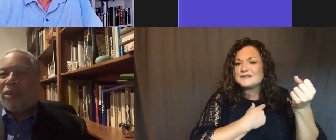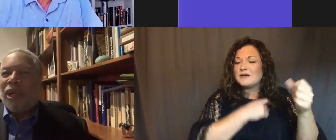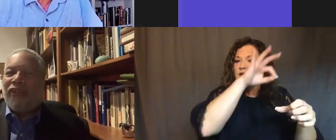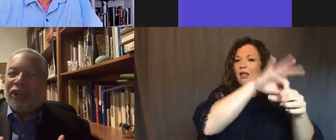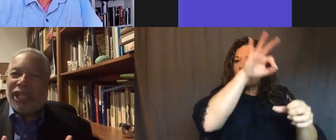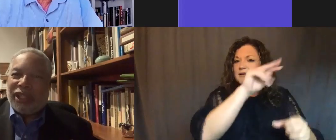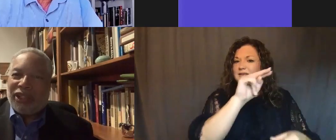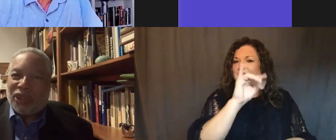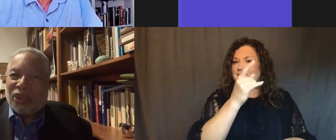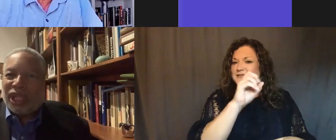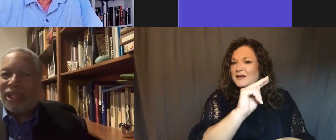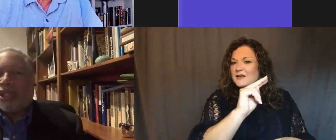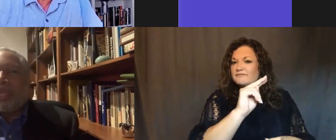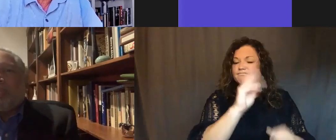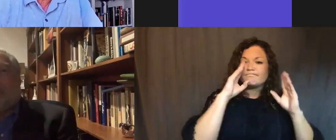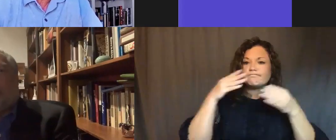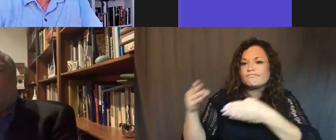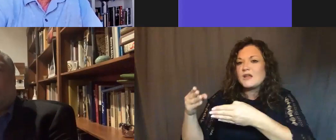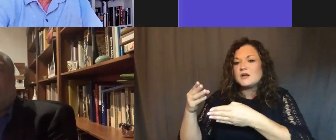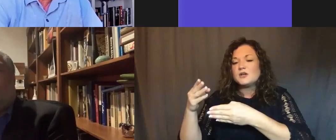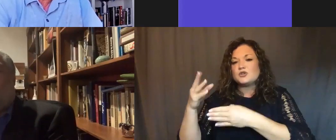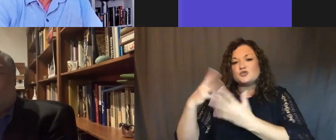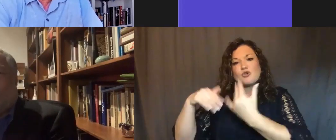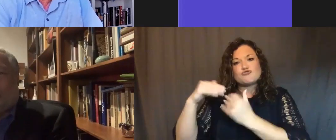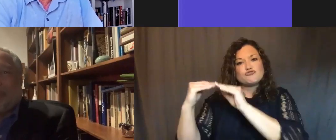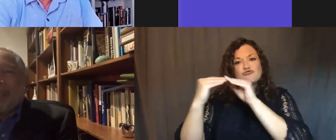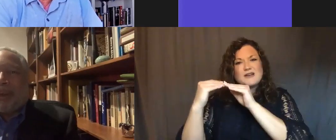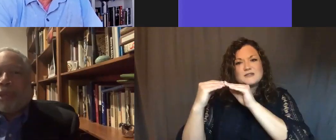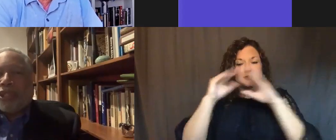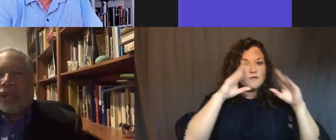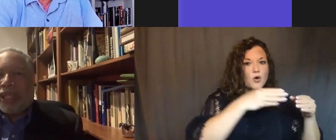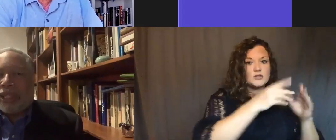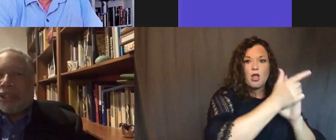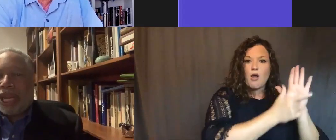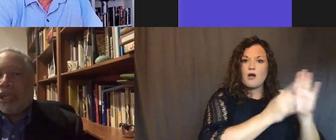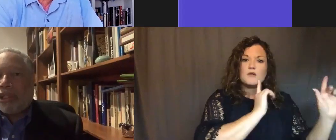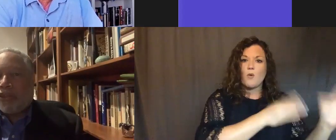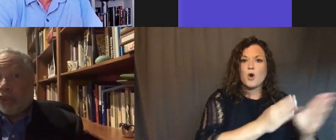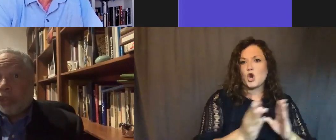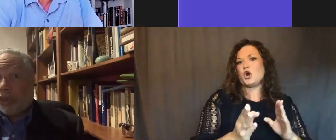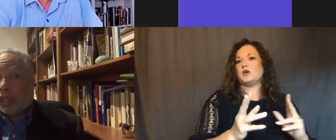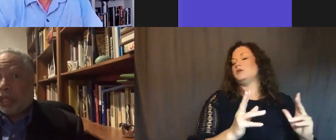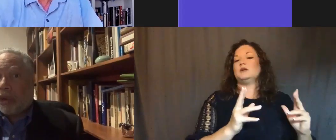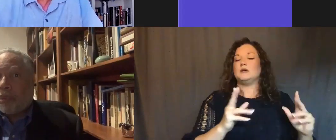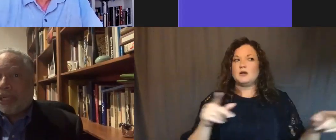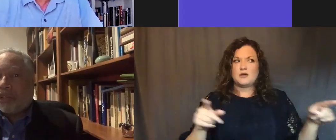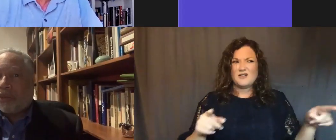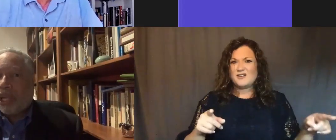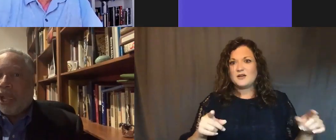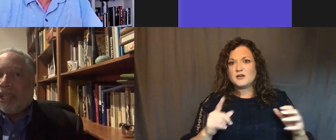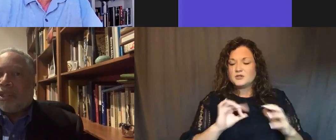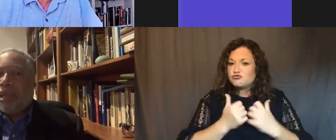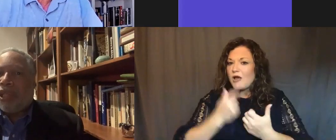away from focusing on social justice to focusing on law and order. And so I think the challenge for those of us that care about